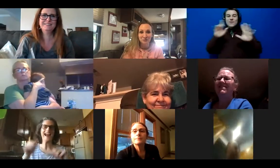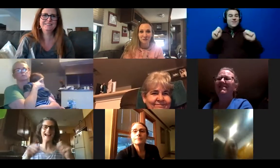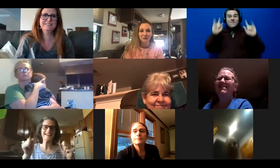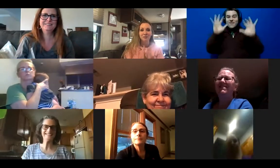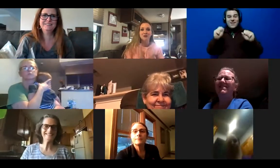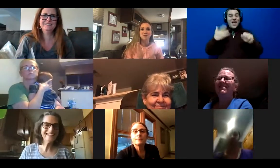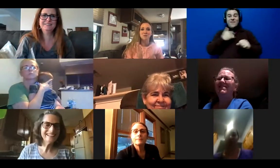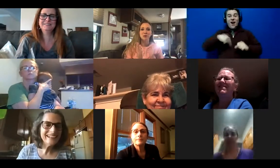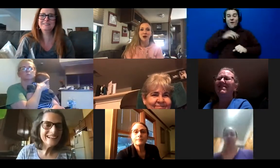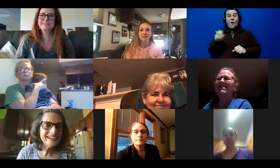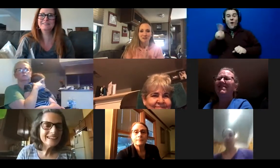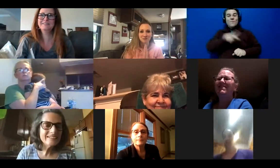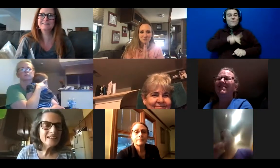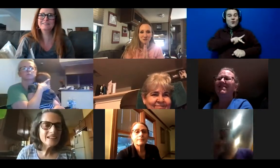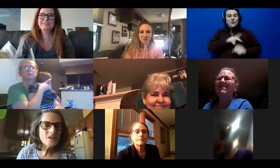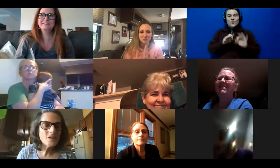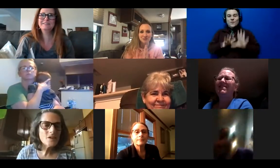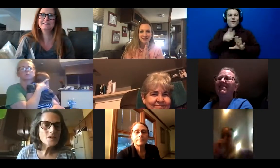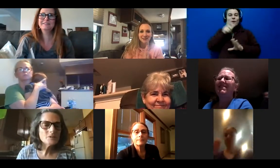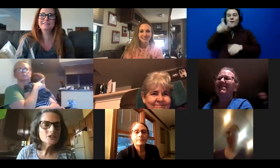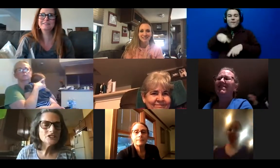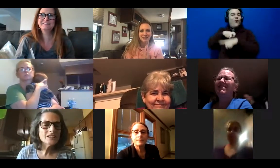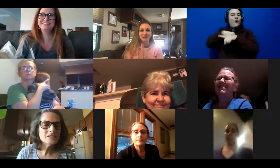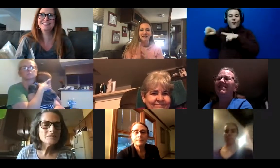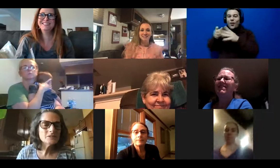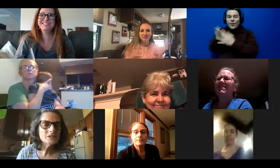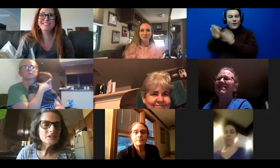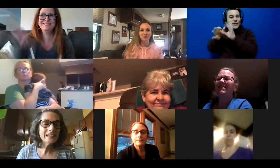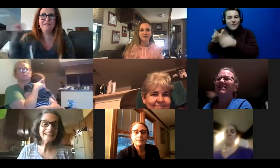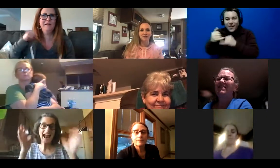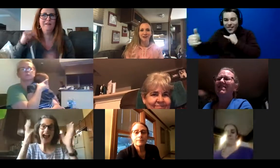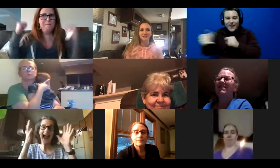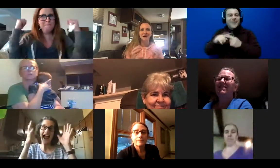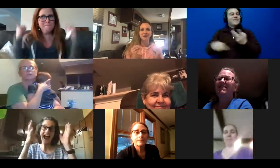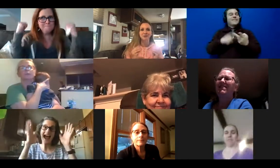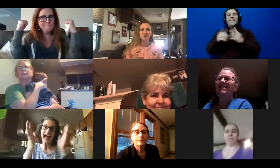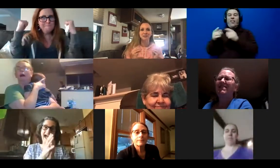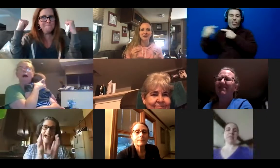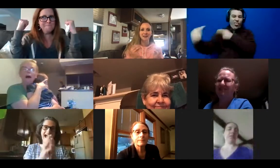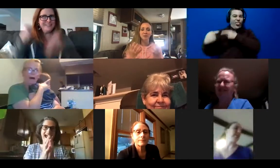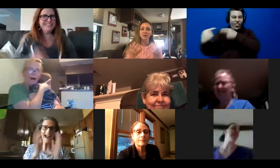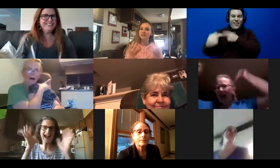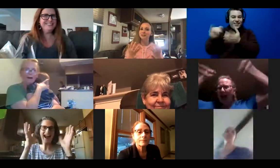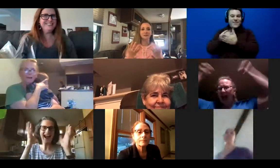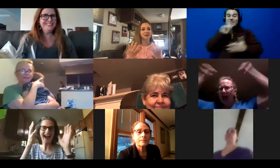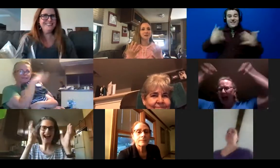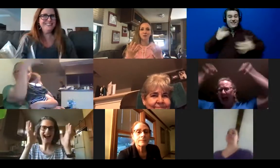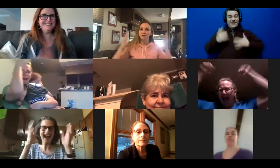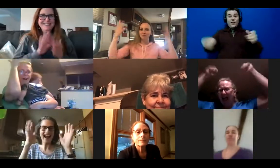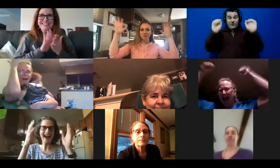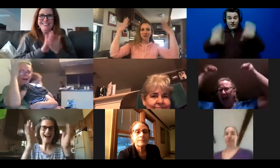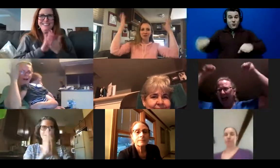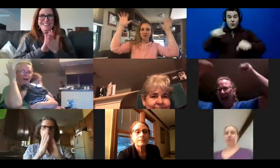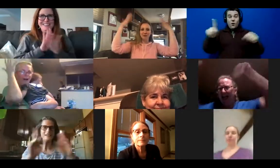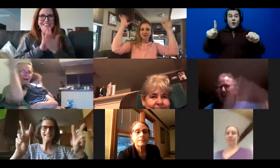interpreter. No more calling through interpreter lines and dealing with all of that. I am so excited. Can everybody just give the deaf